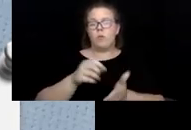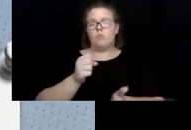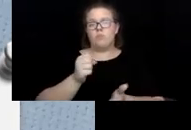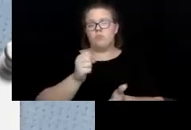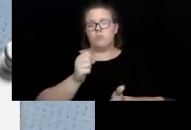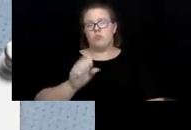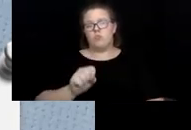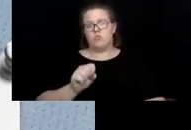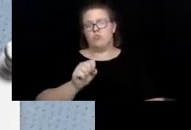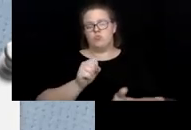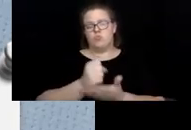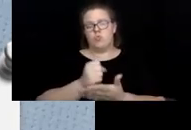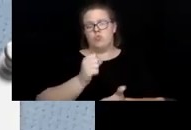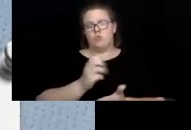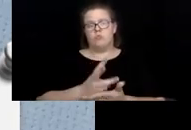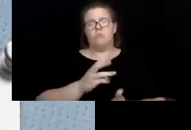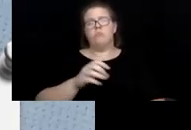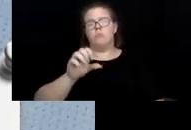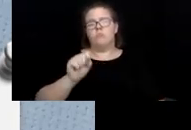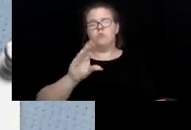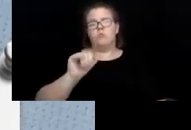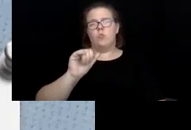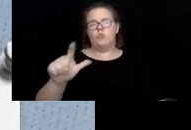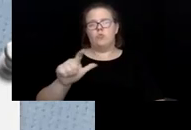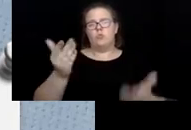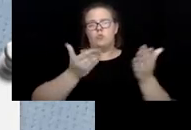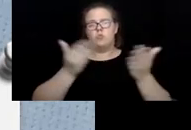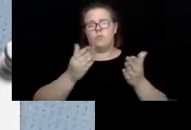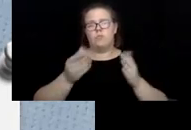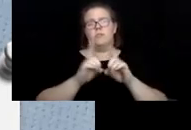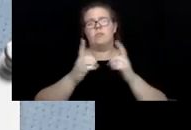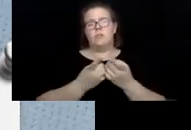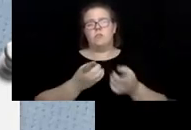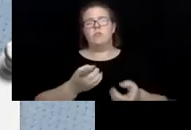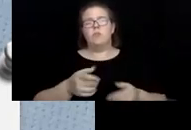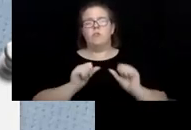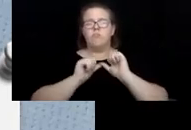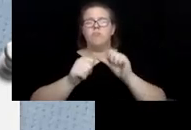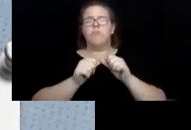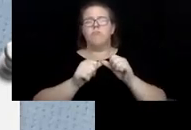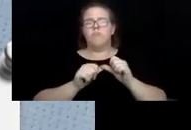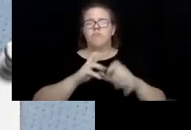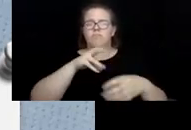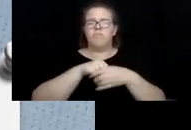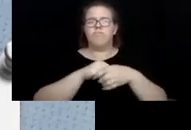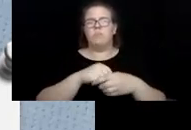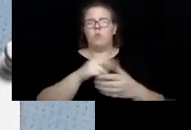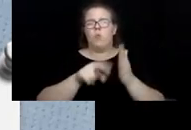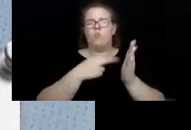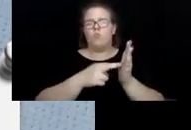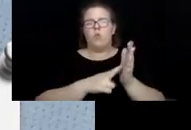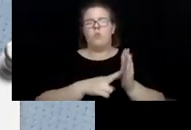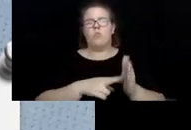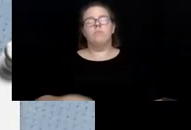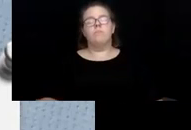to maintain an active role in the provision of services and clients whose needs exceed the